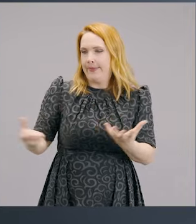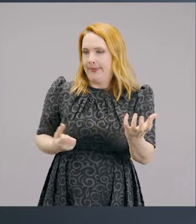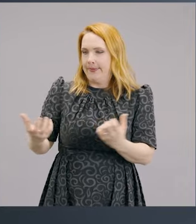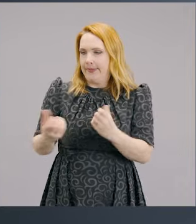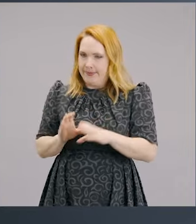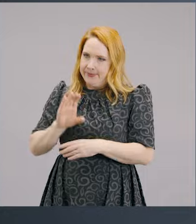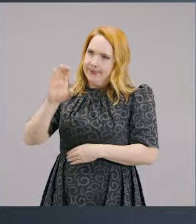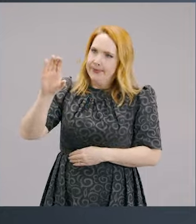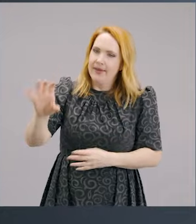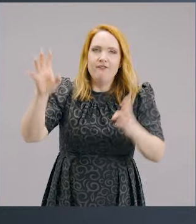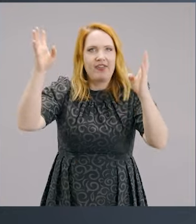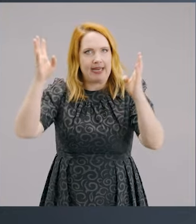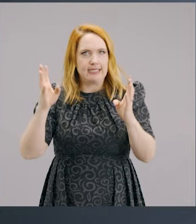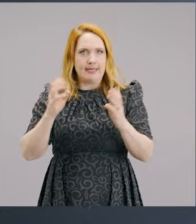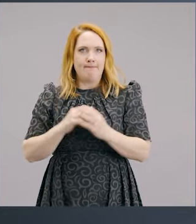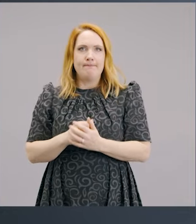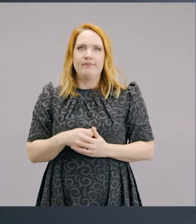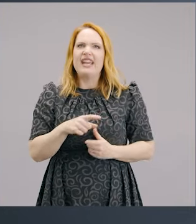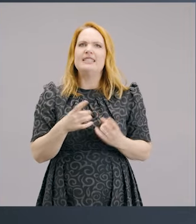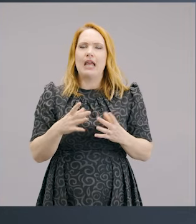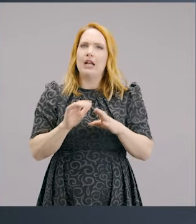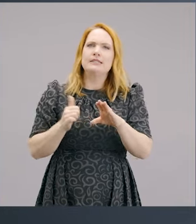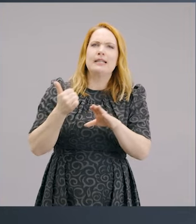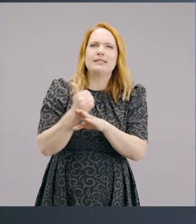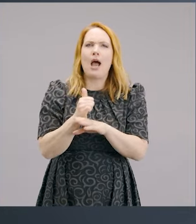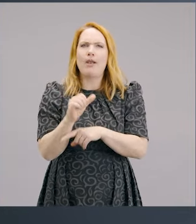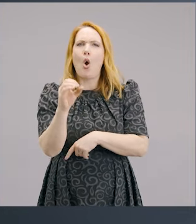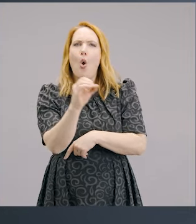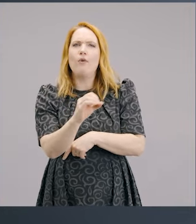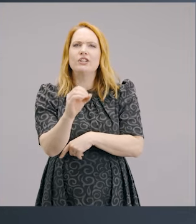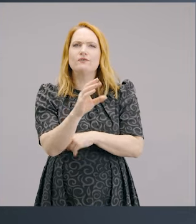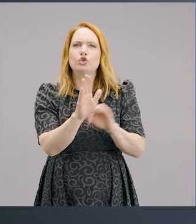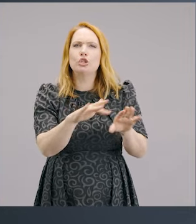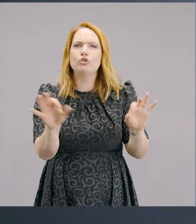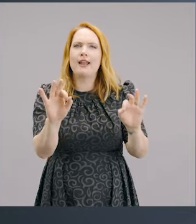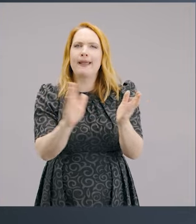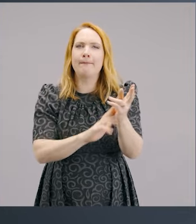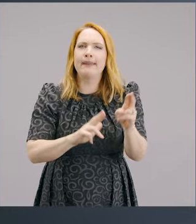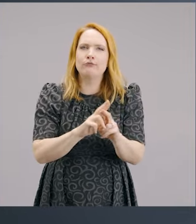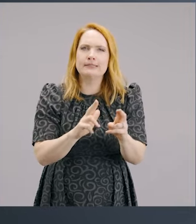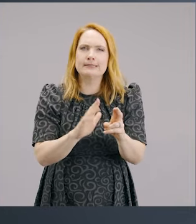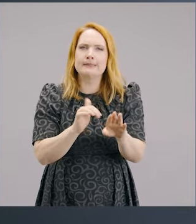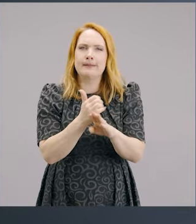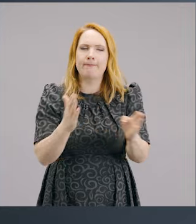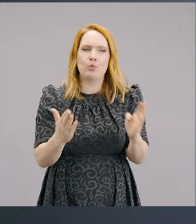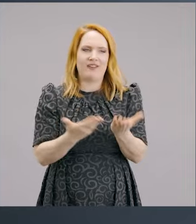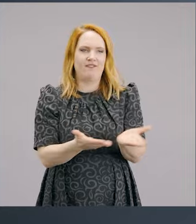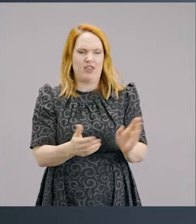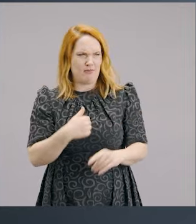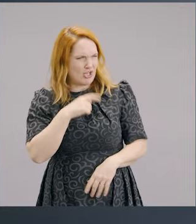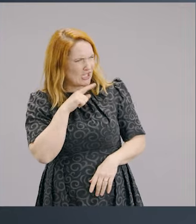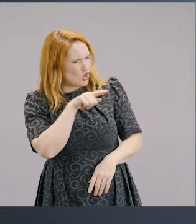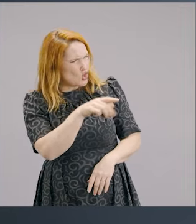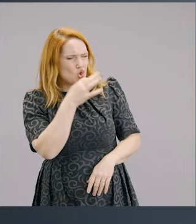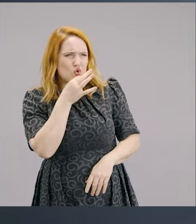everything I get just goes straight out into the kingdom. He's started orphanages and all these different things. And I said to him one day, said, you seem to be a bit of a rarity.